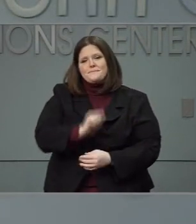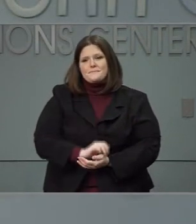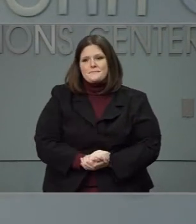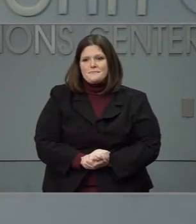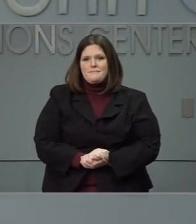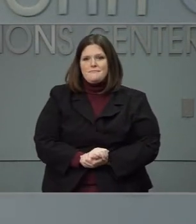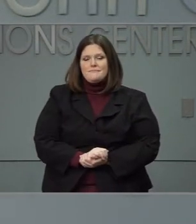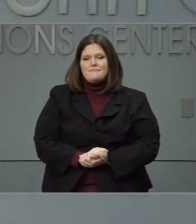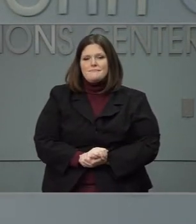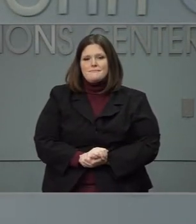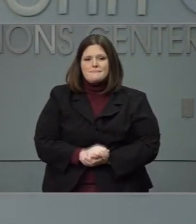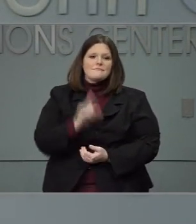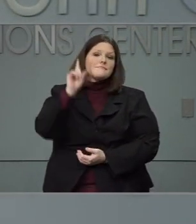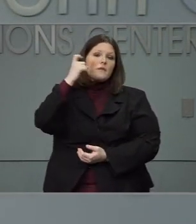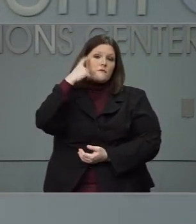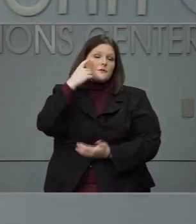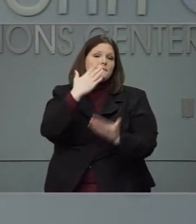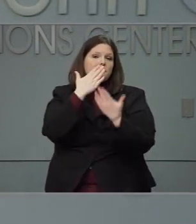Thanks. Next question, please.